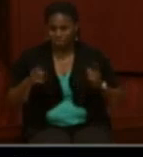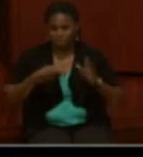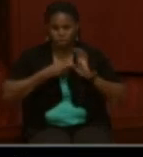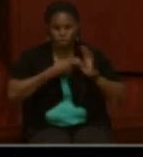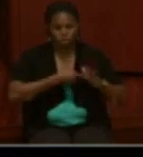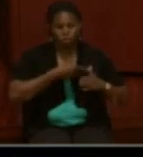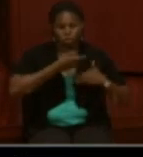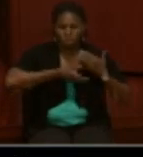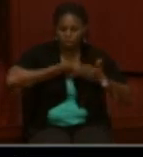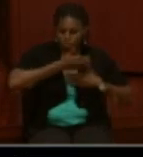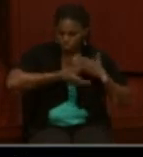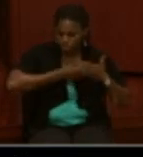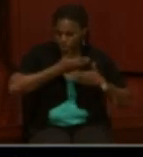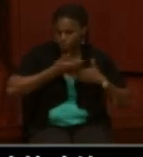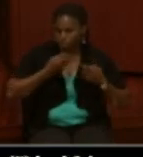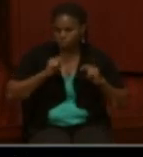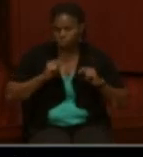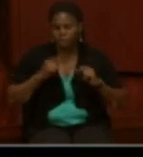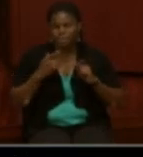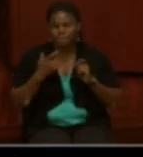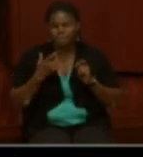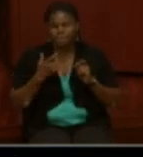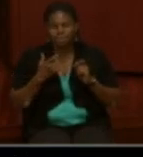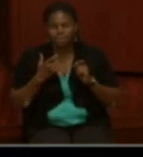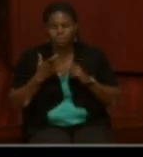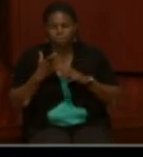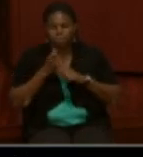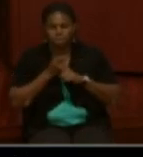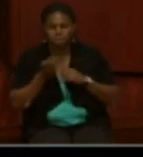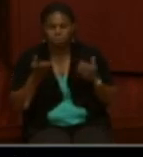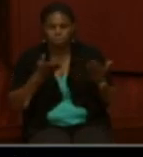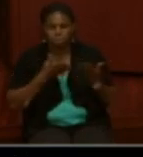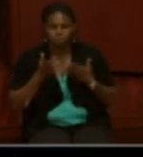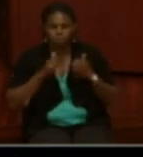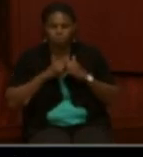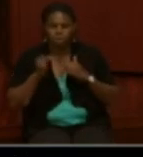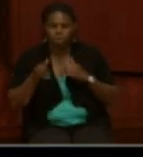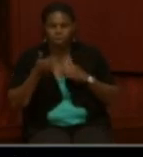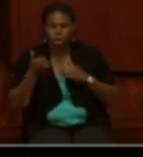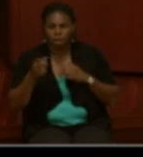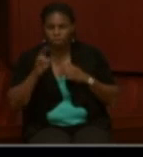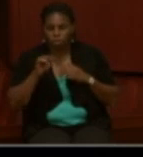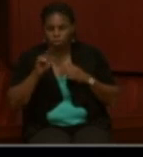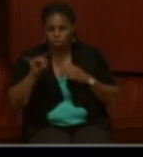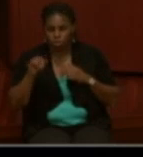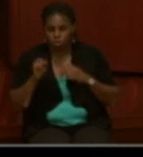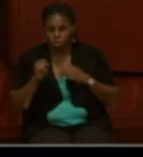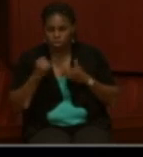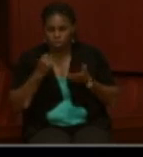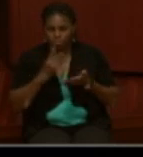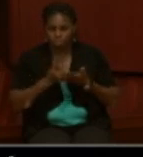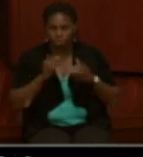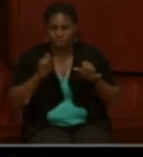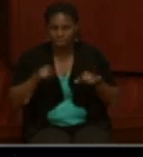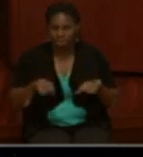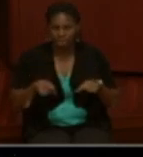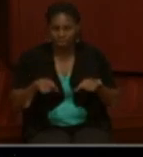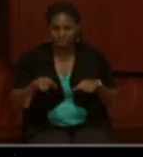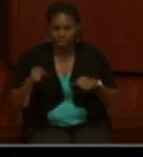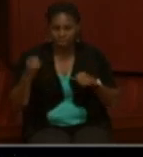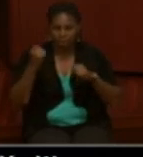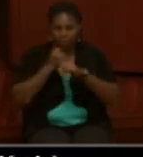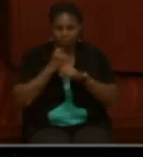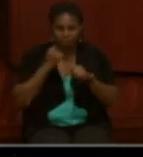process was like of trying to get them serving with other units and proving that they could fight and they would fight in battle.